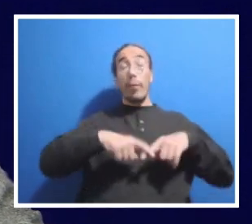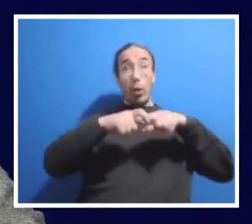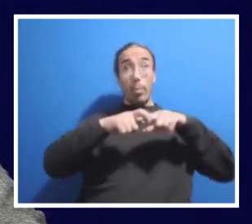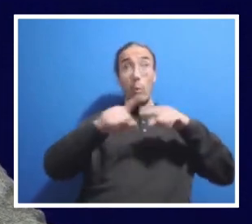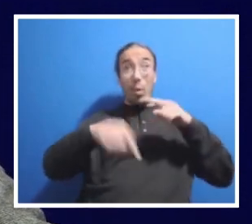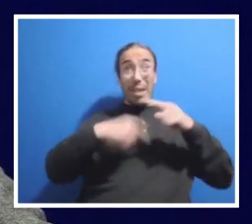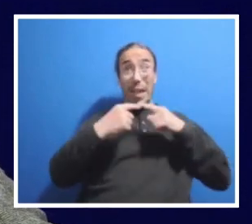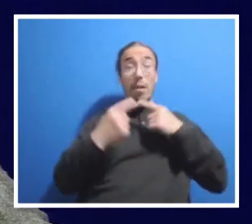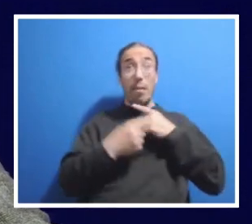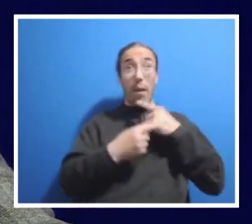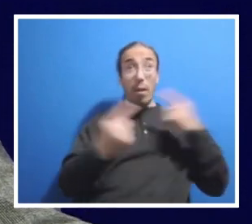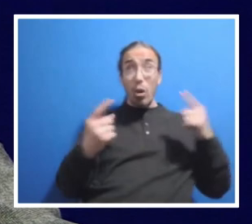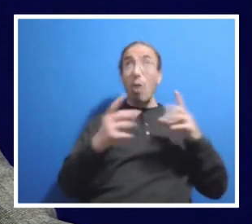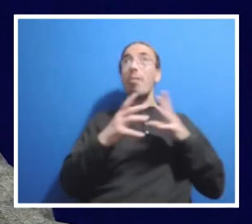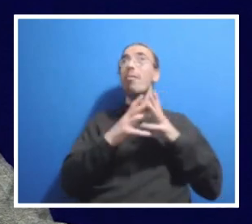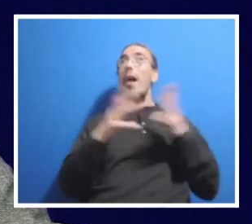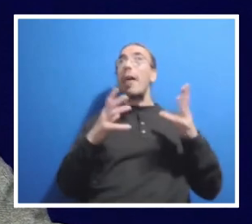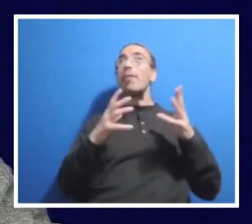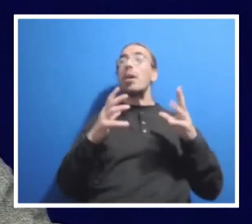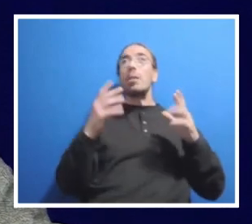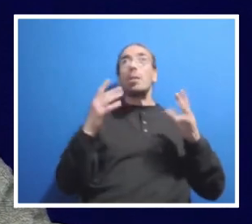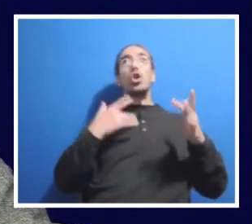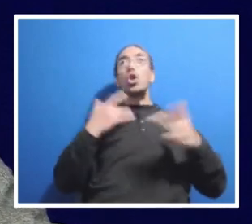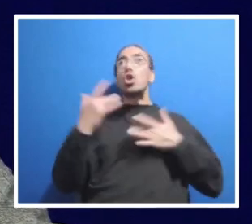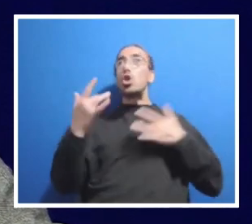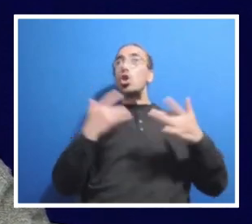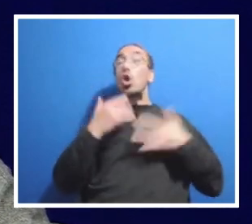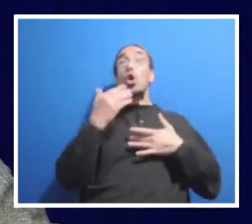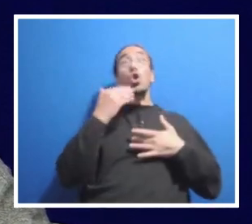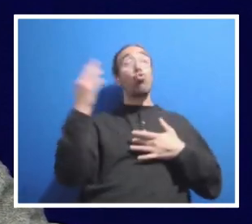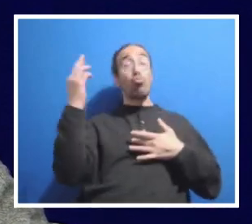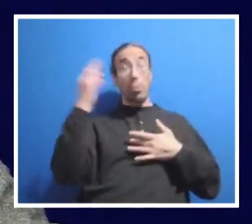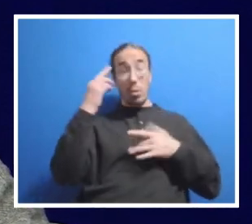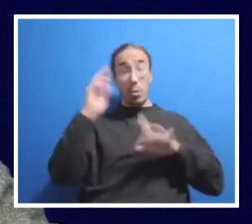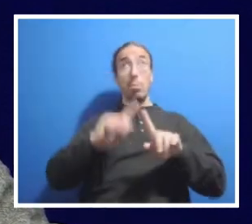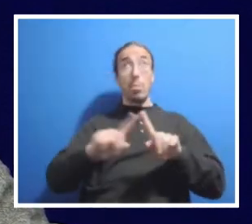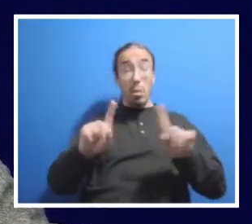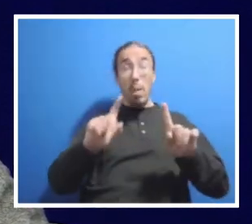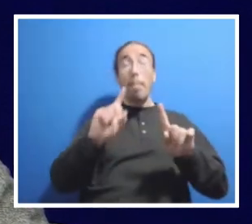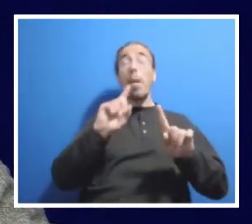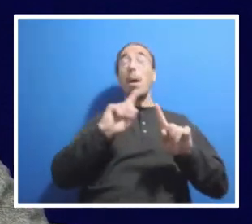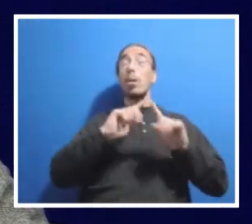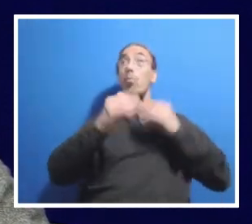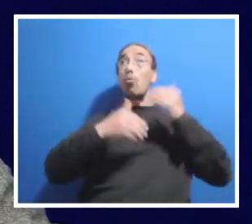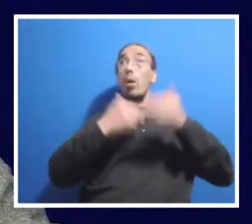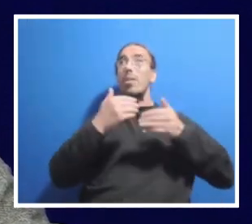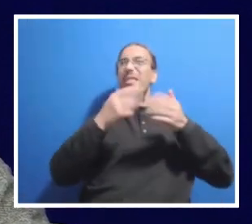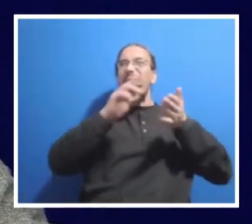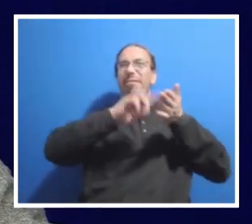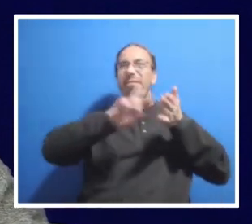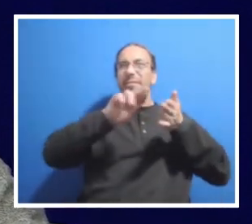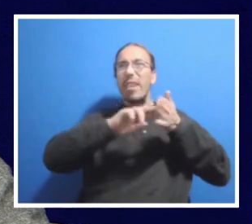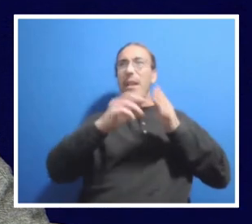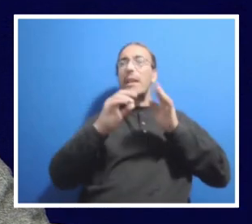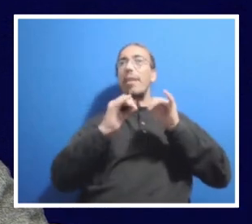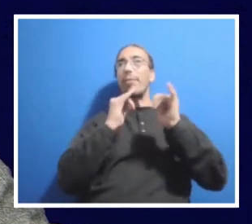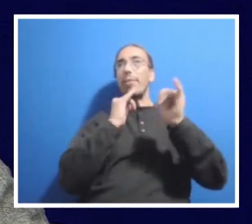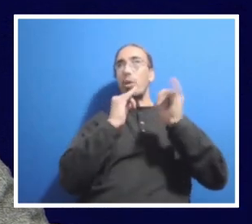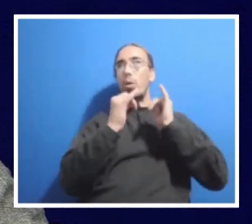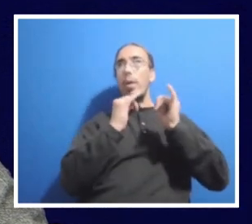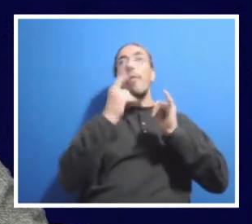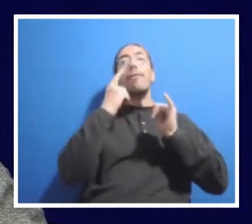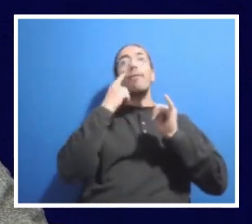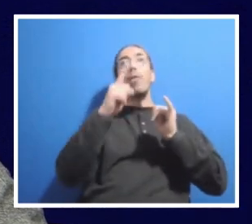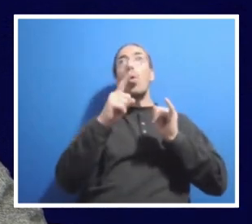there was a lot of concern, for good reason, that we were in the process of posting and searching and interviewing for non-tenure line